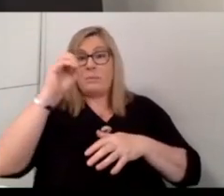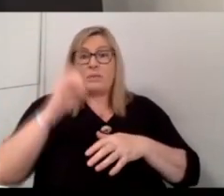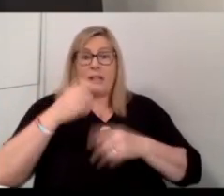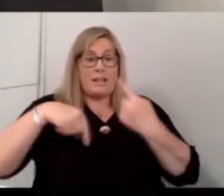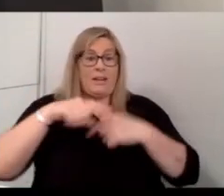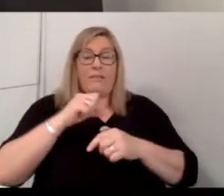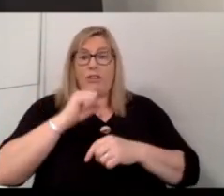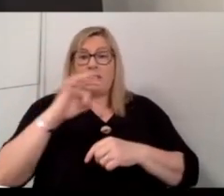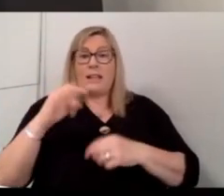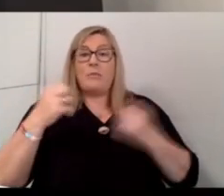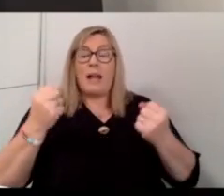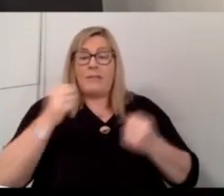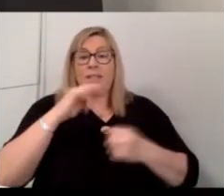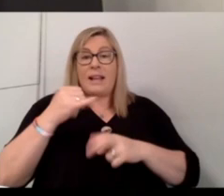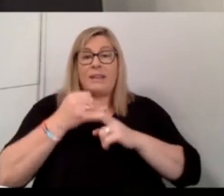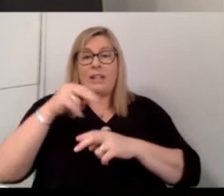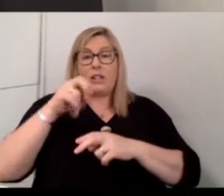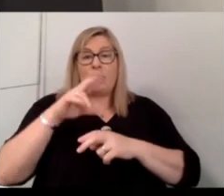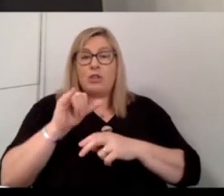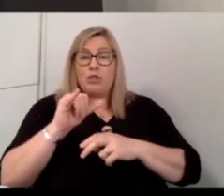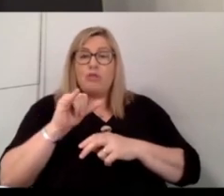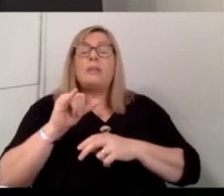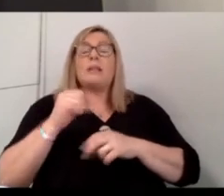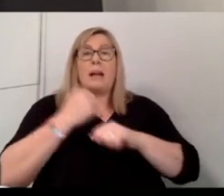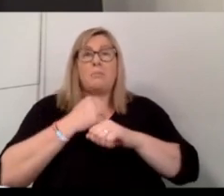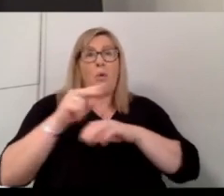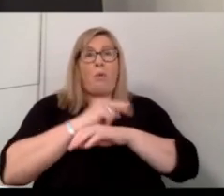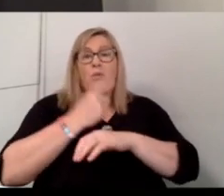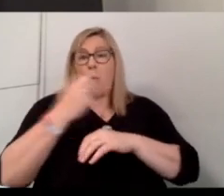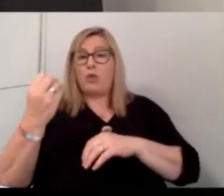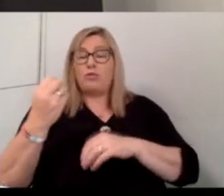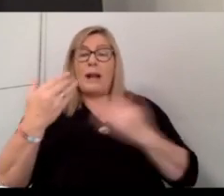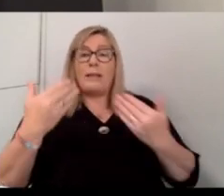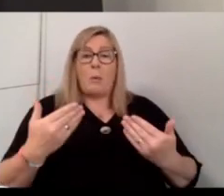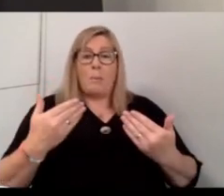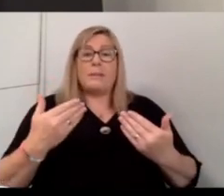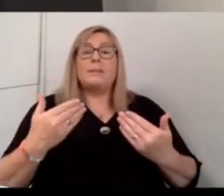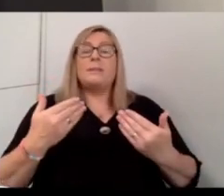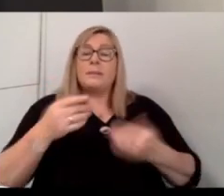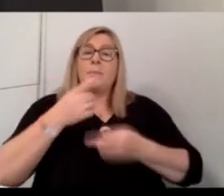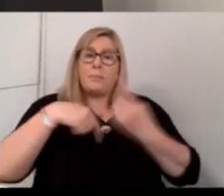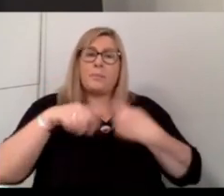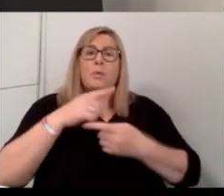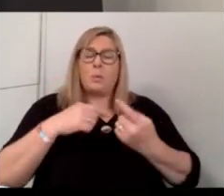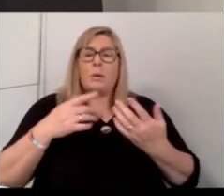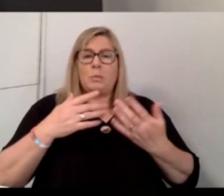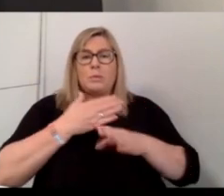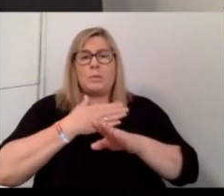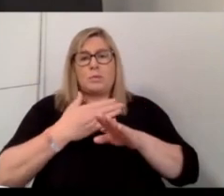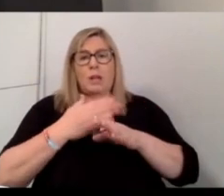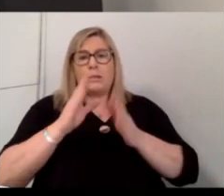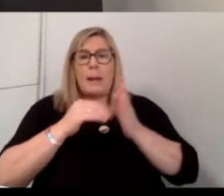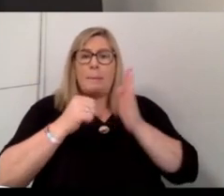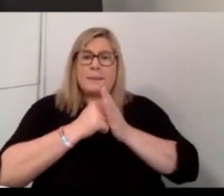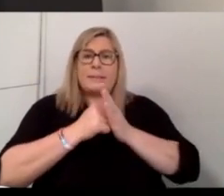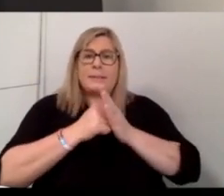So we have staff here in Newry of in excess of 100 at the moment. And yeah, we started our business, both